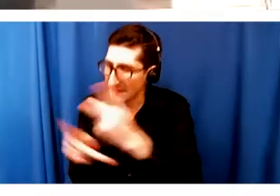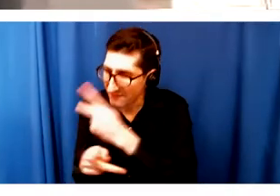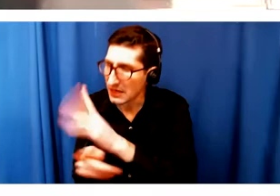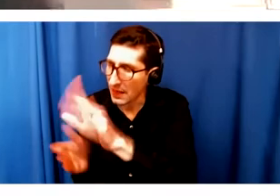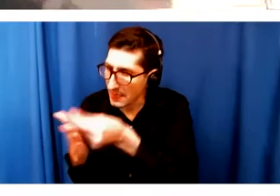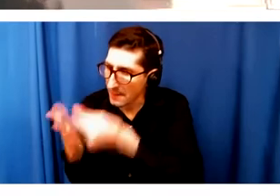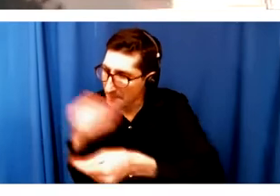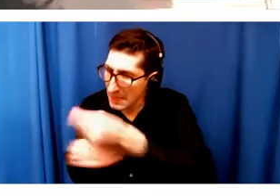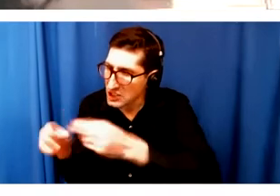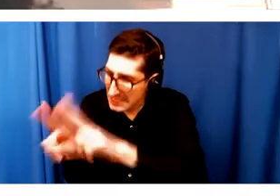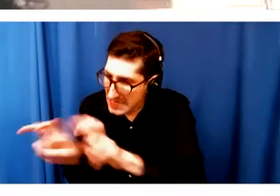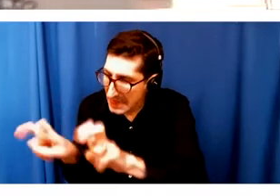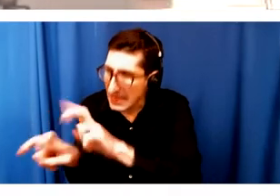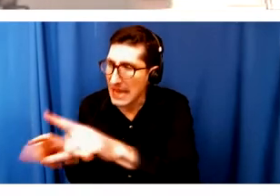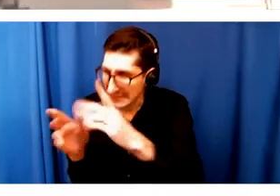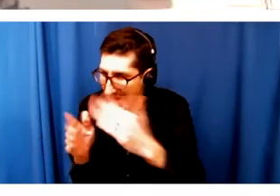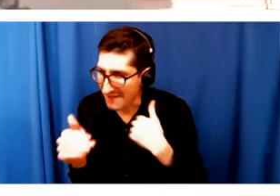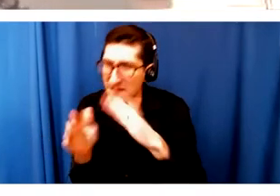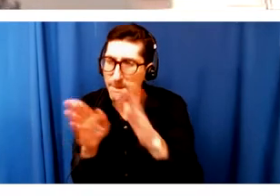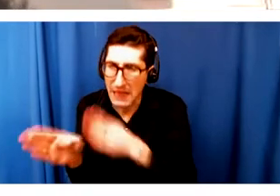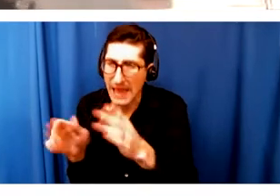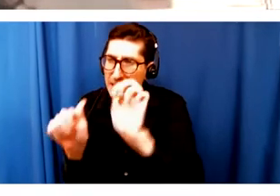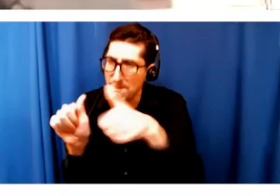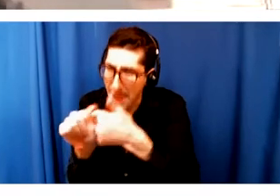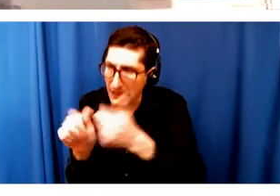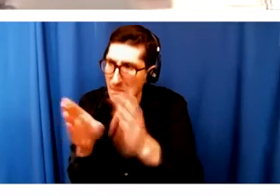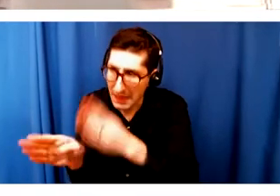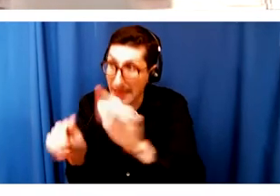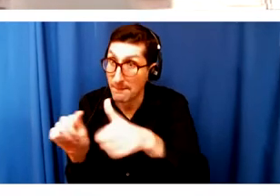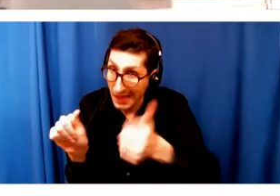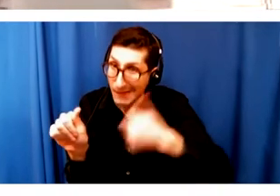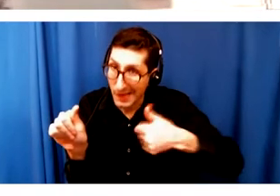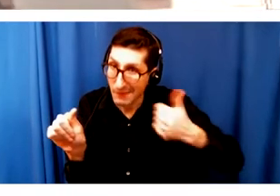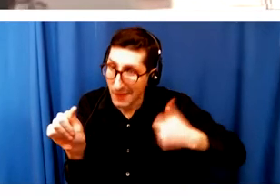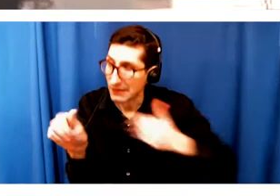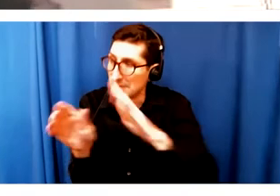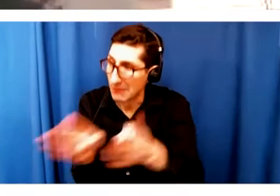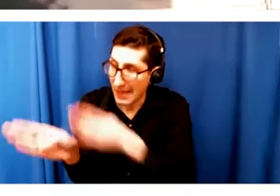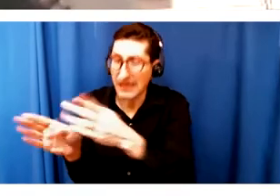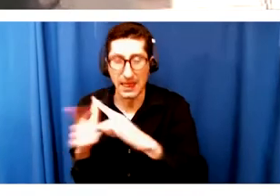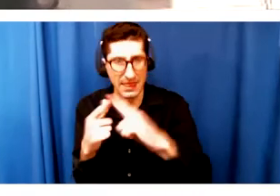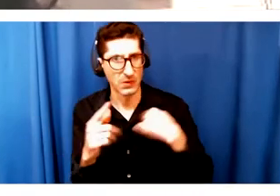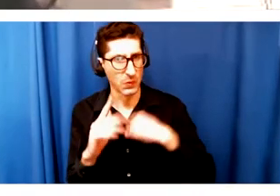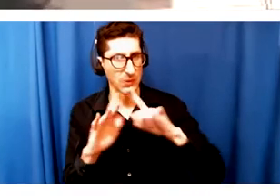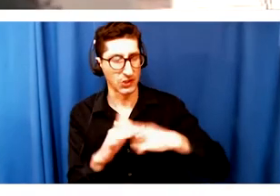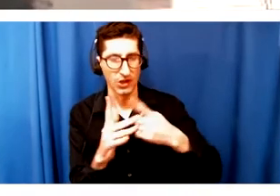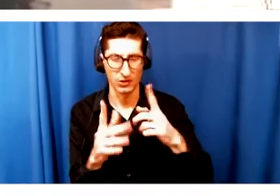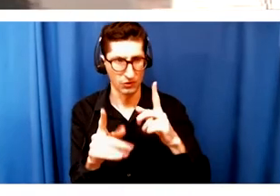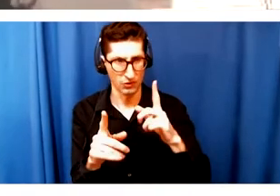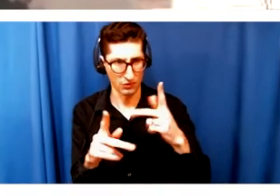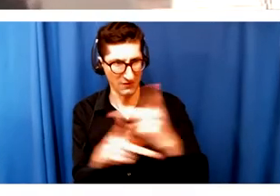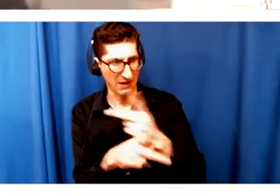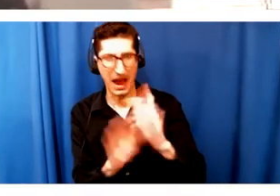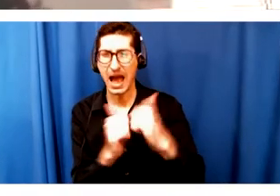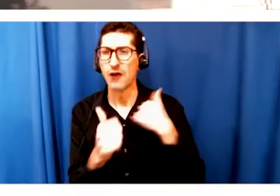let's just start talking about it. And from there, we started to have conversations about how are you talking about messaging? How are you